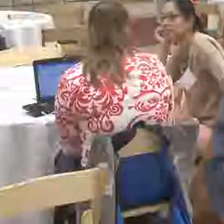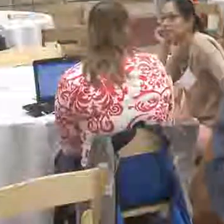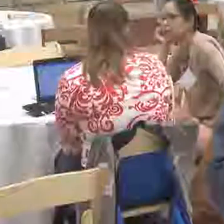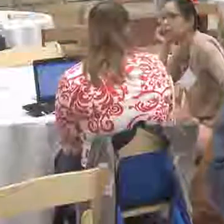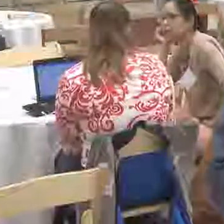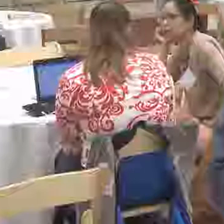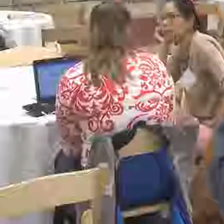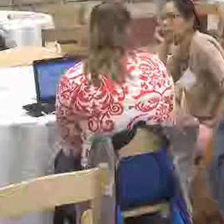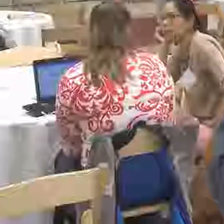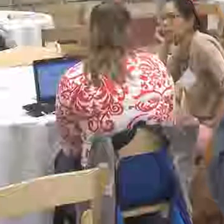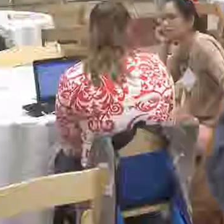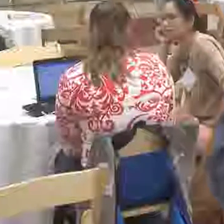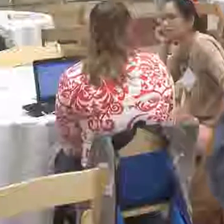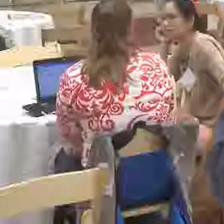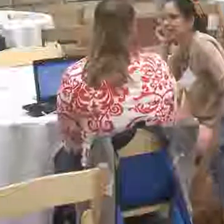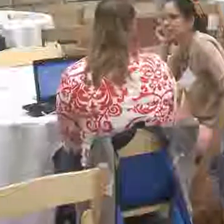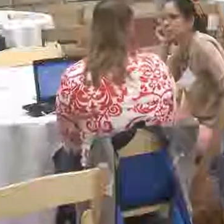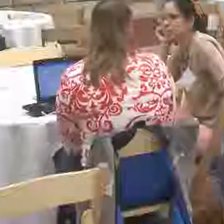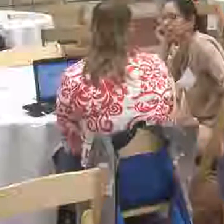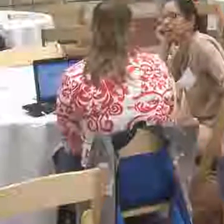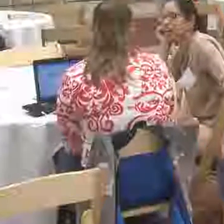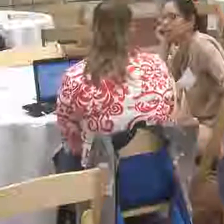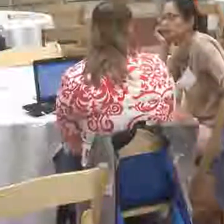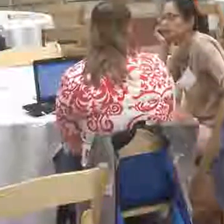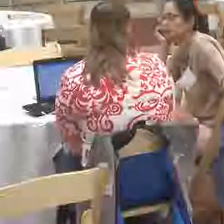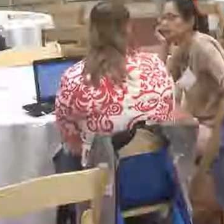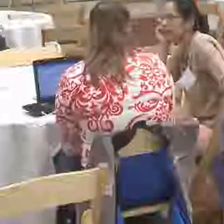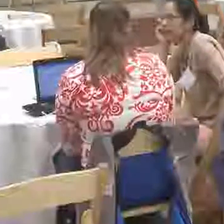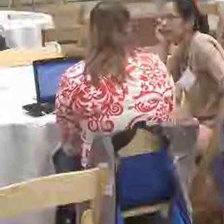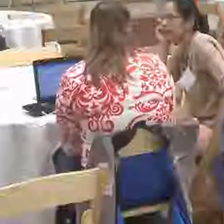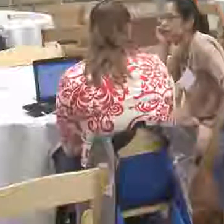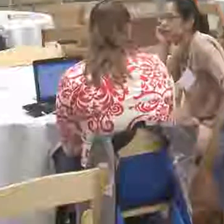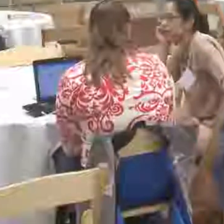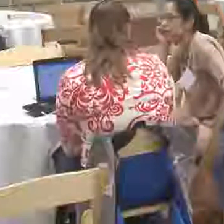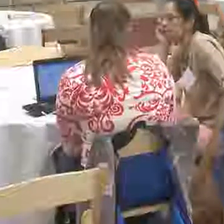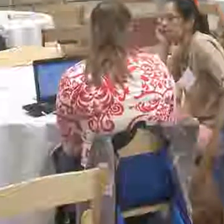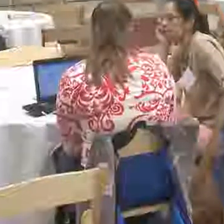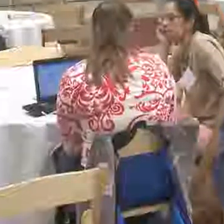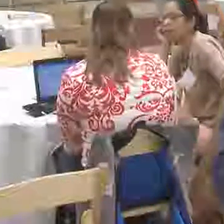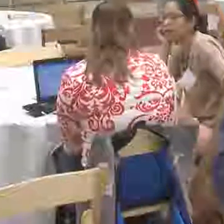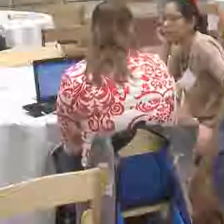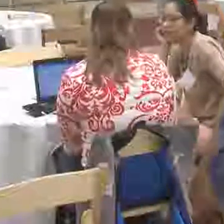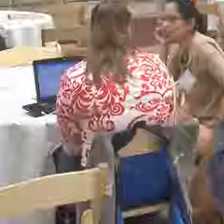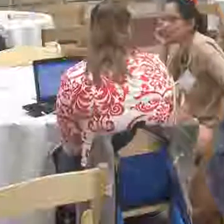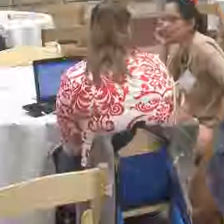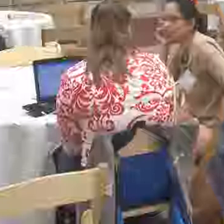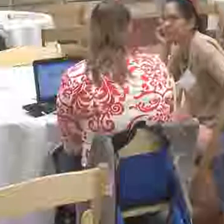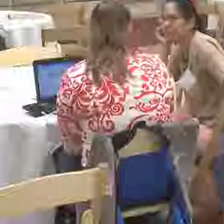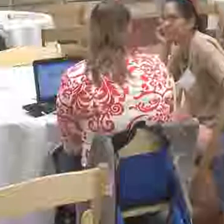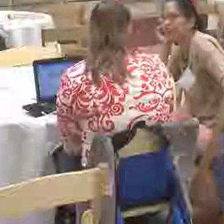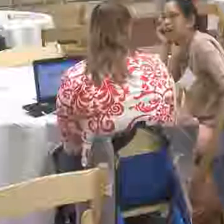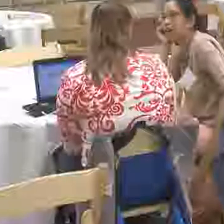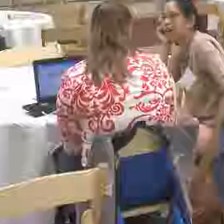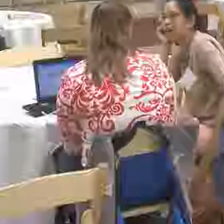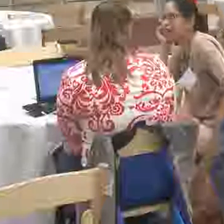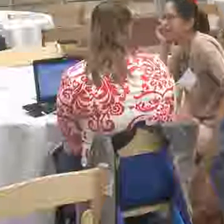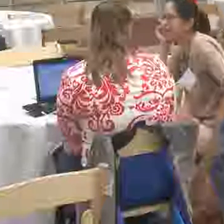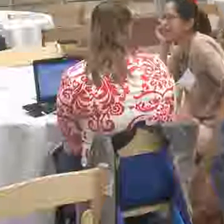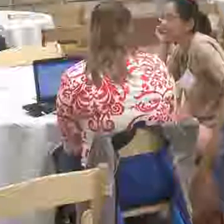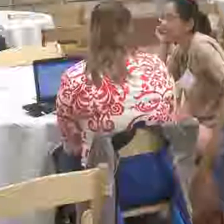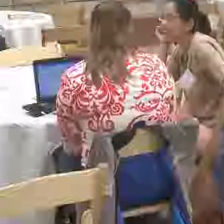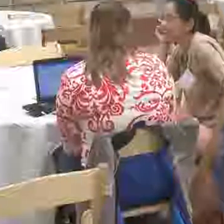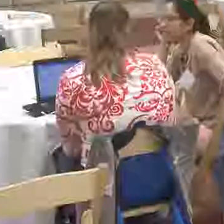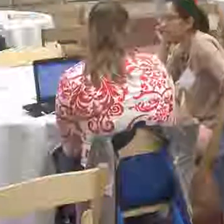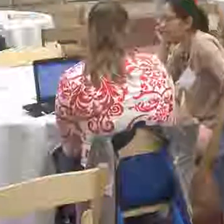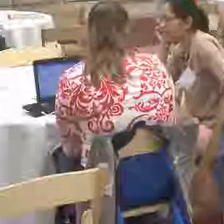Empowered Communities Program, which was funded by Microsoft and the Walter and Lise Haas Fund, and now join our presentation and see